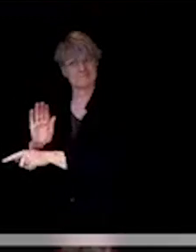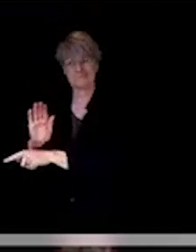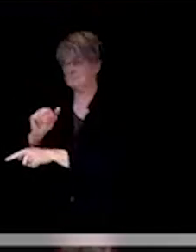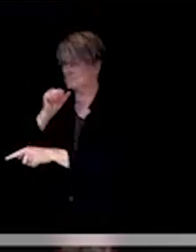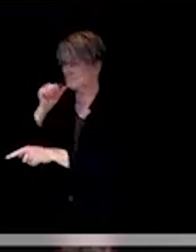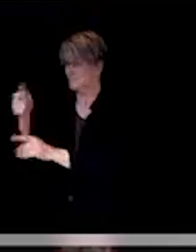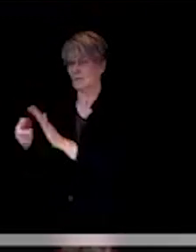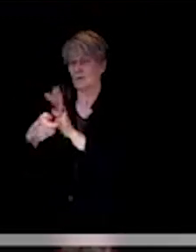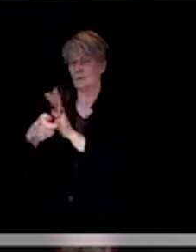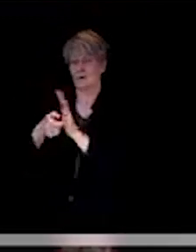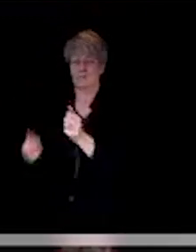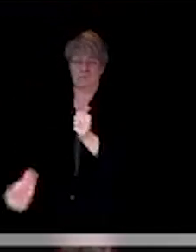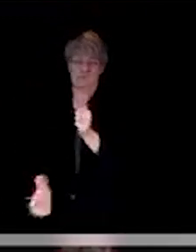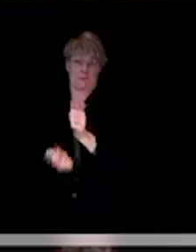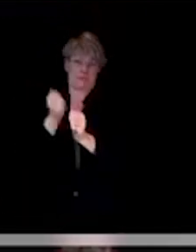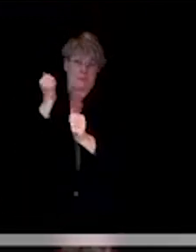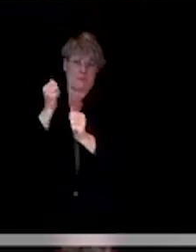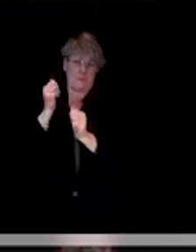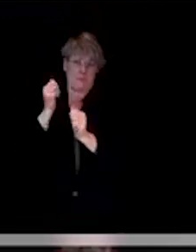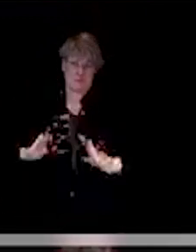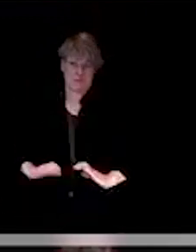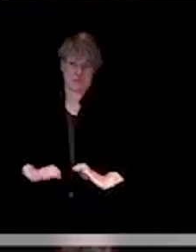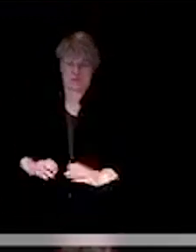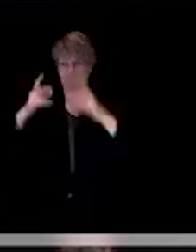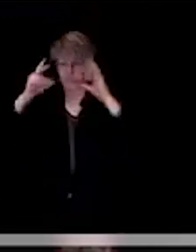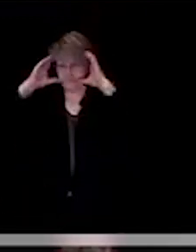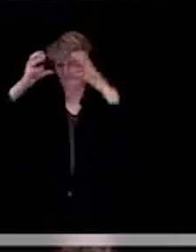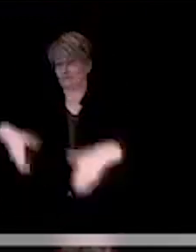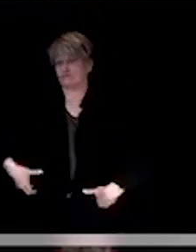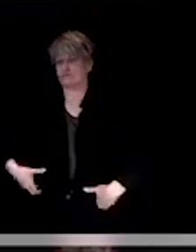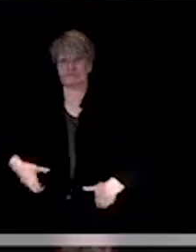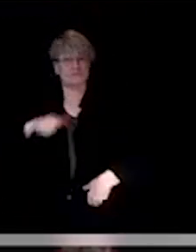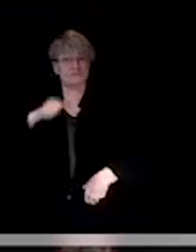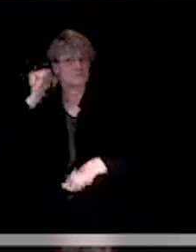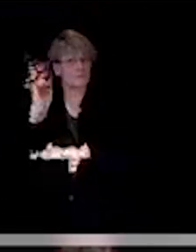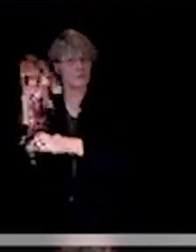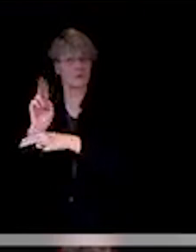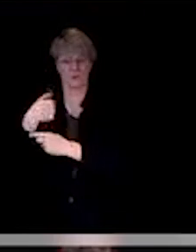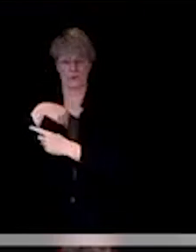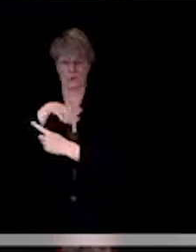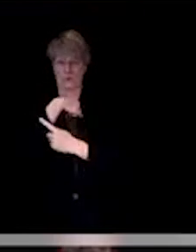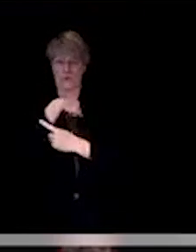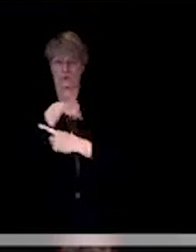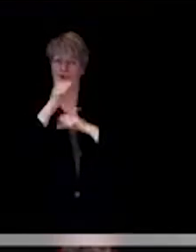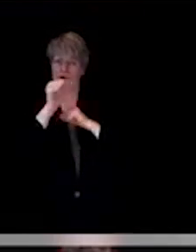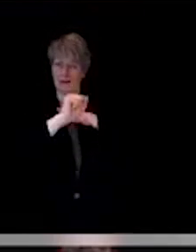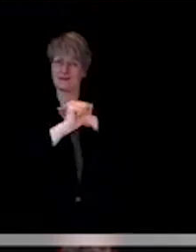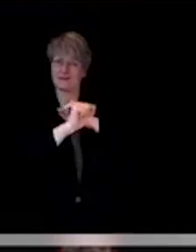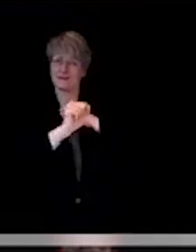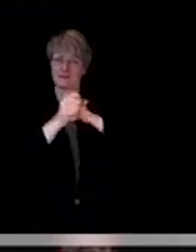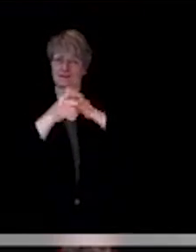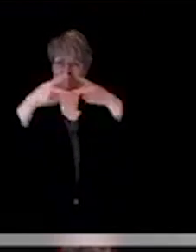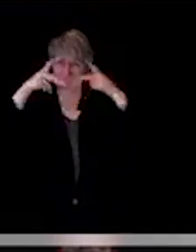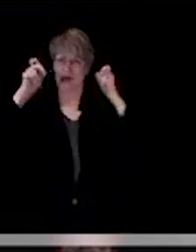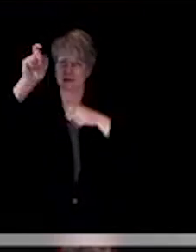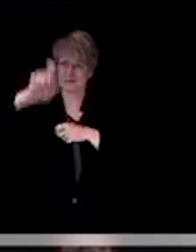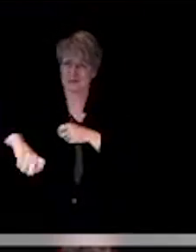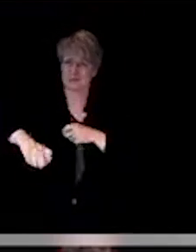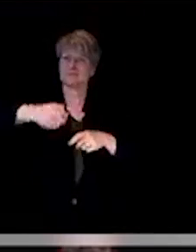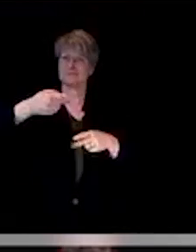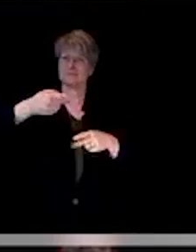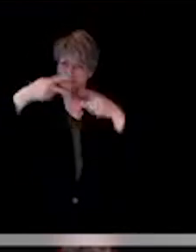face coverings. We as the press can try to push the message as much as we can, but what else can be done?